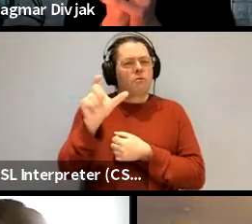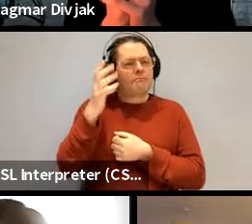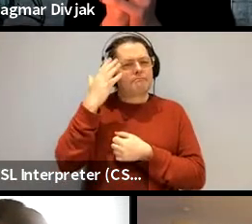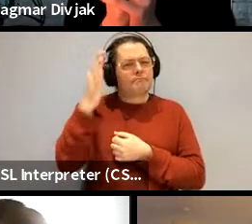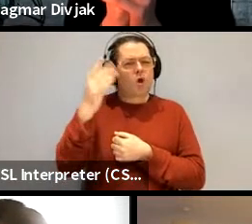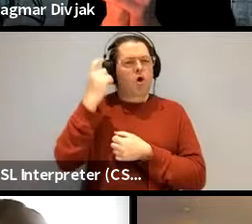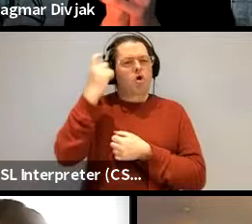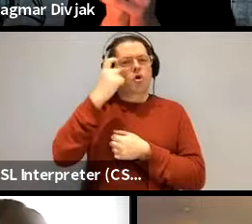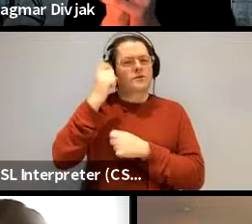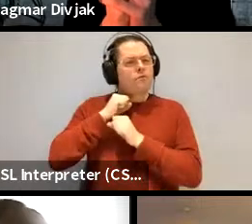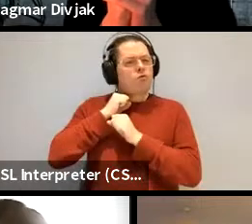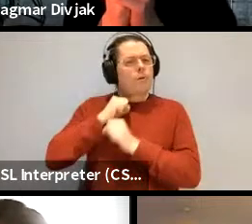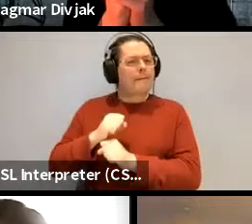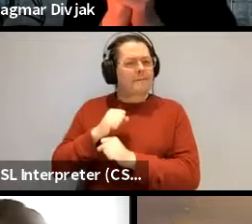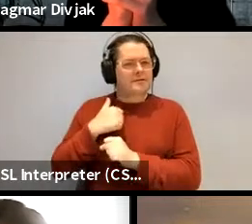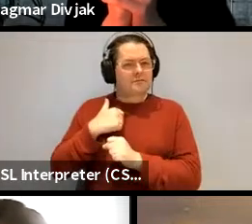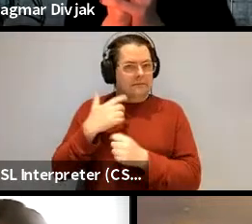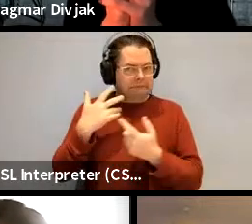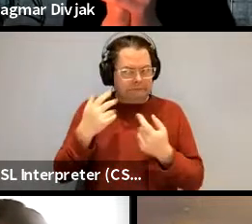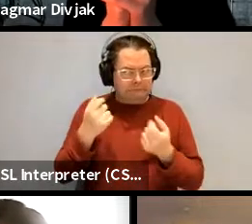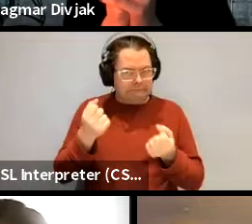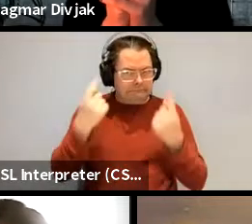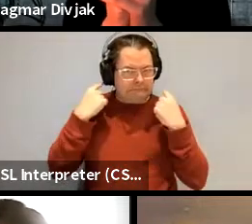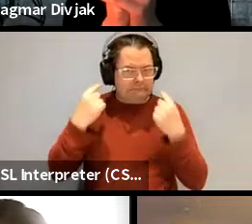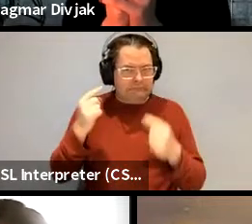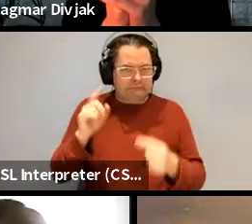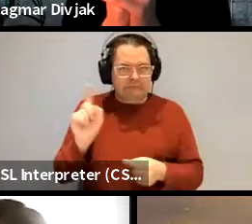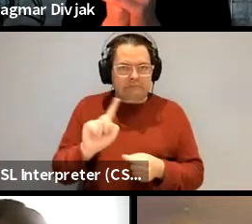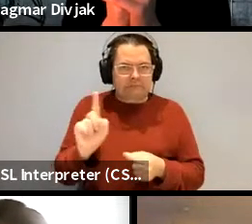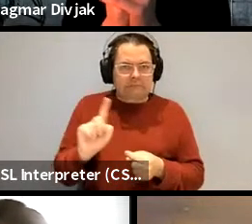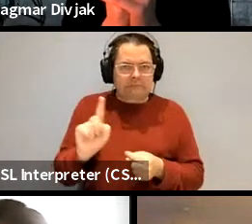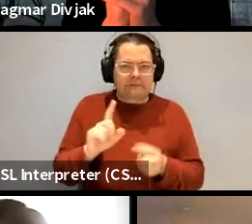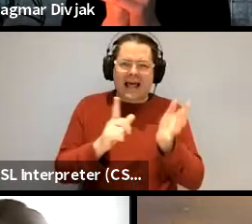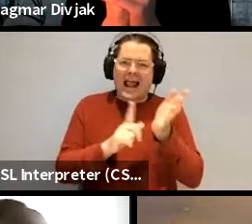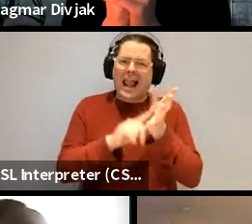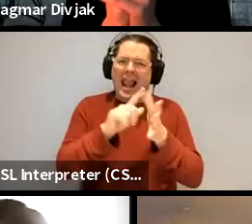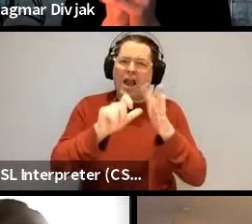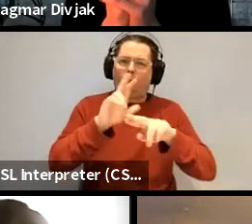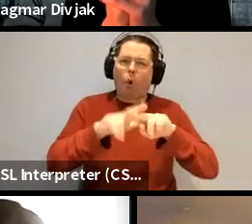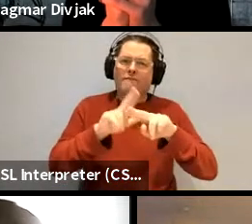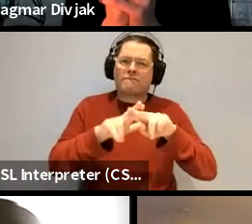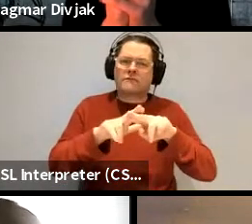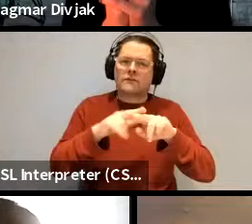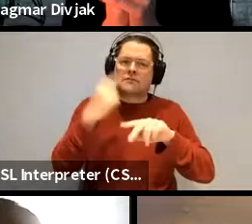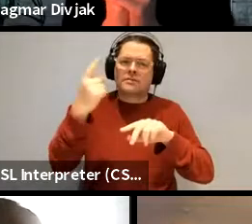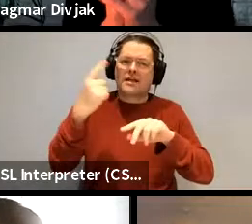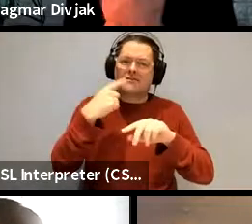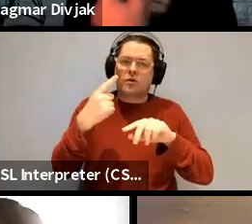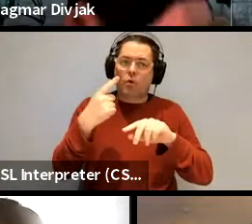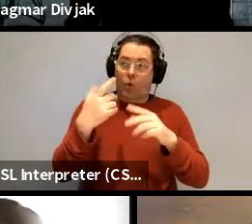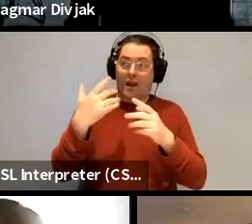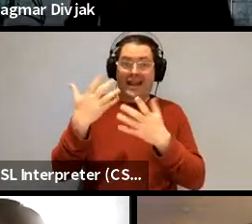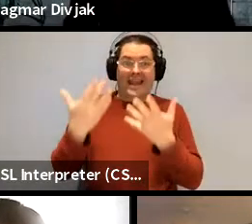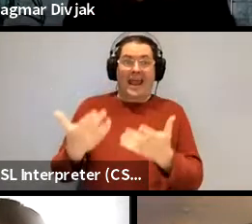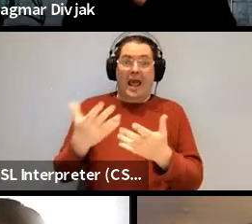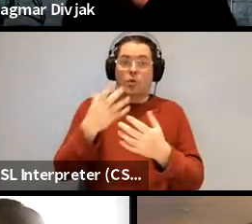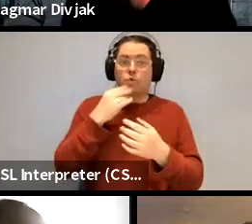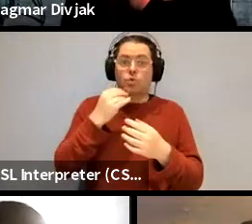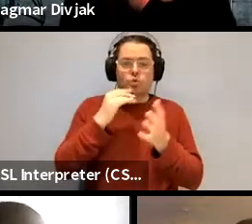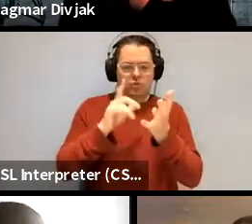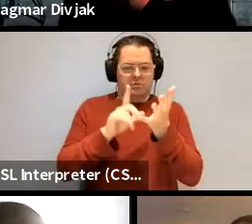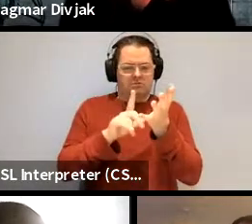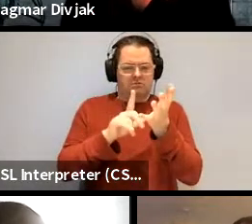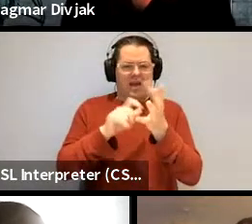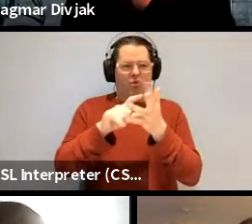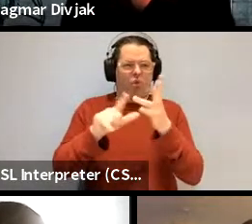what cognitive commitment means so what what does uh what did lake off or whoever or whoever's using it now mean by i actually don't know